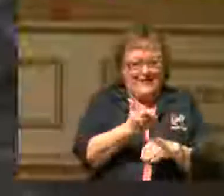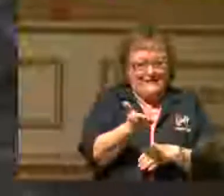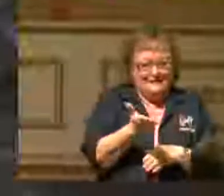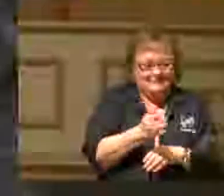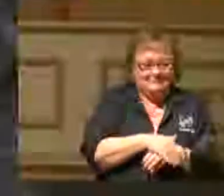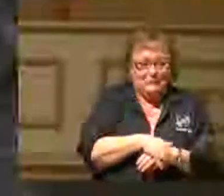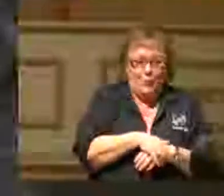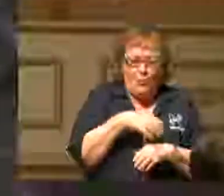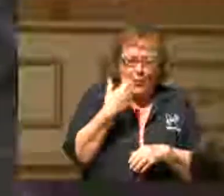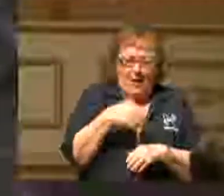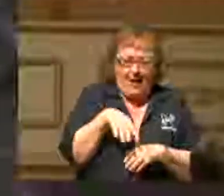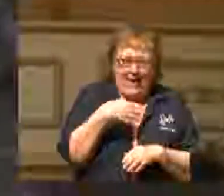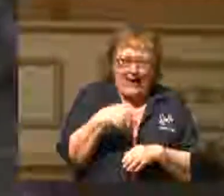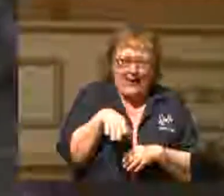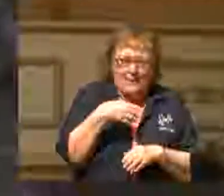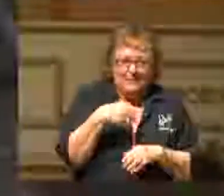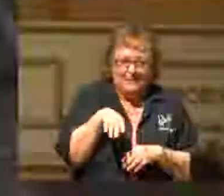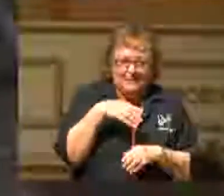Wow.